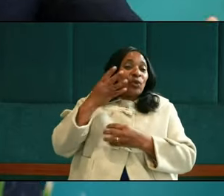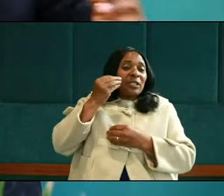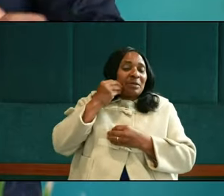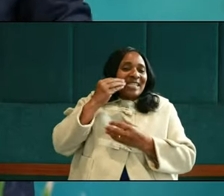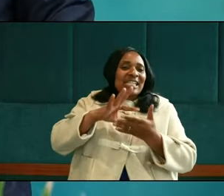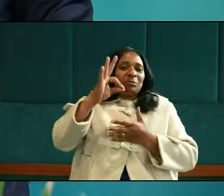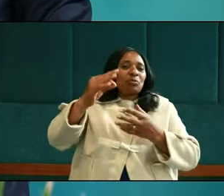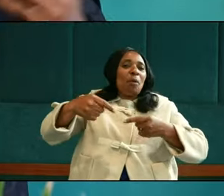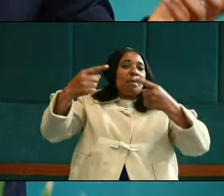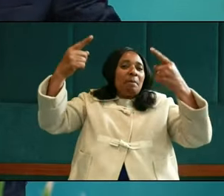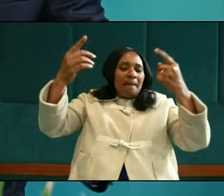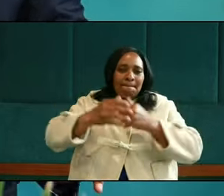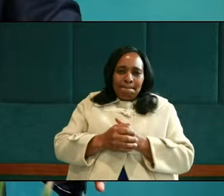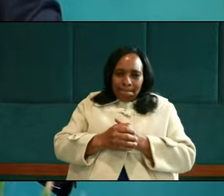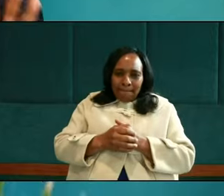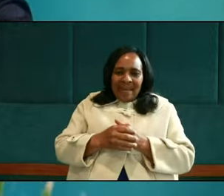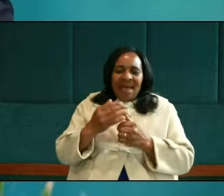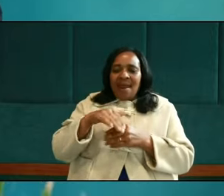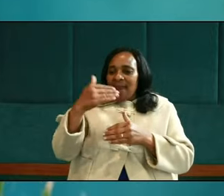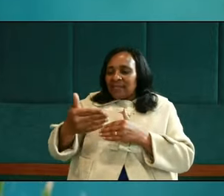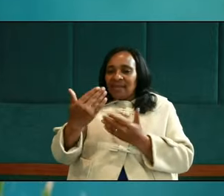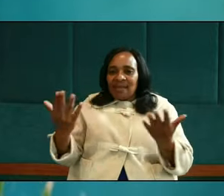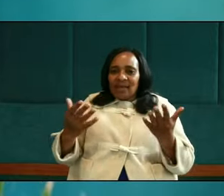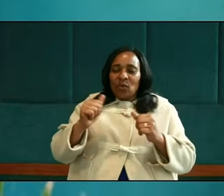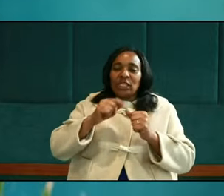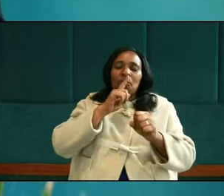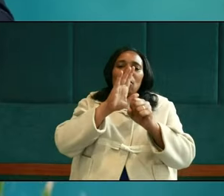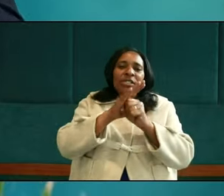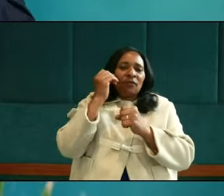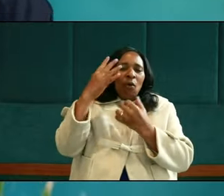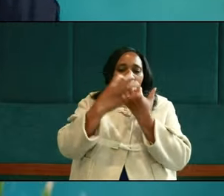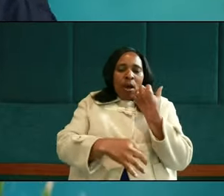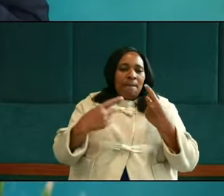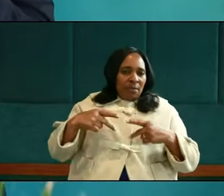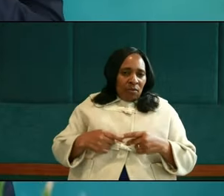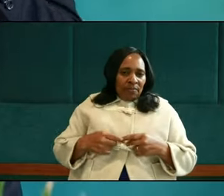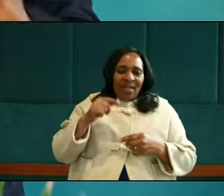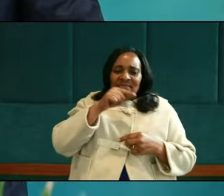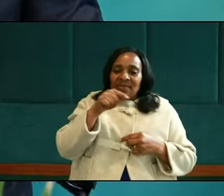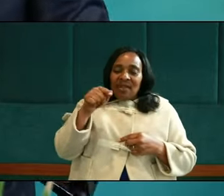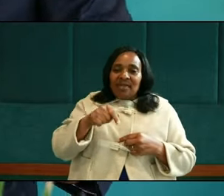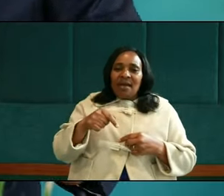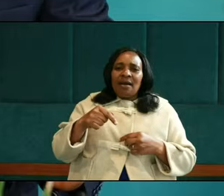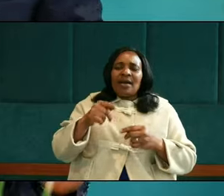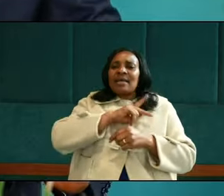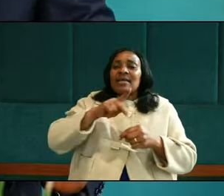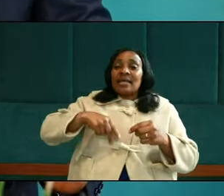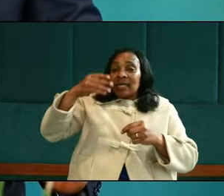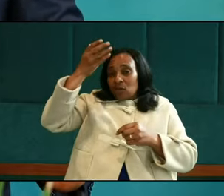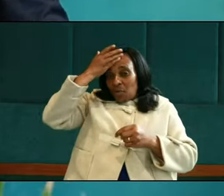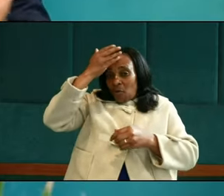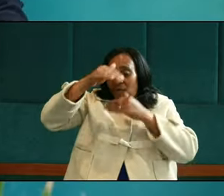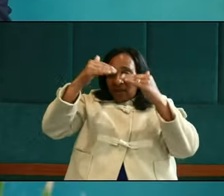prosperity. And the next thing we looked at is the promise for the poor. Theirs is the kingdom of heaven.